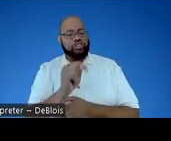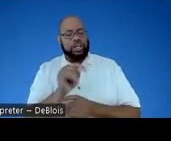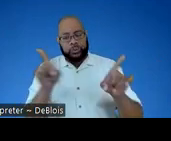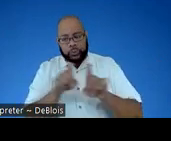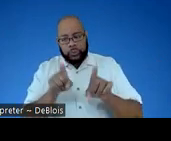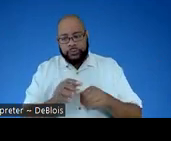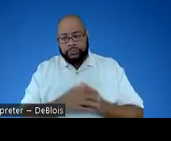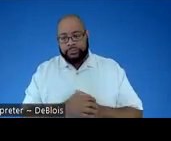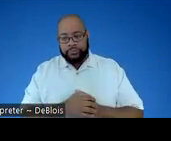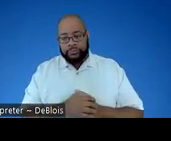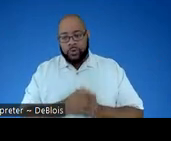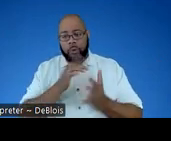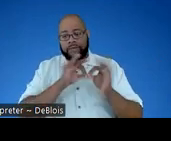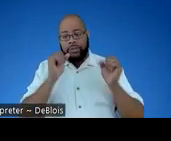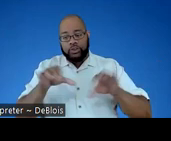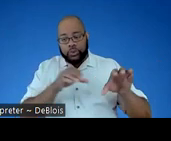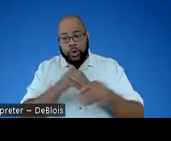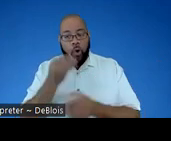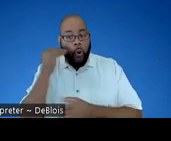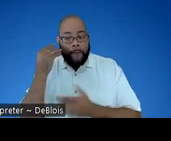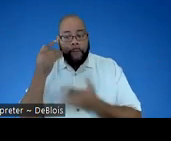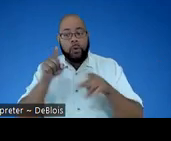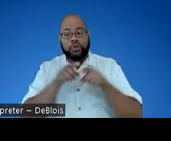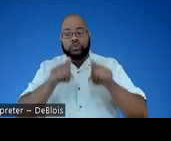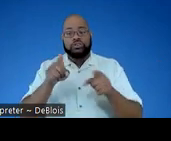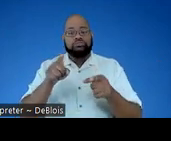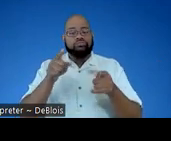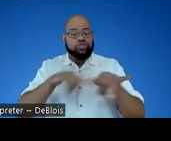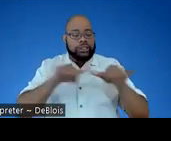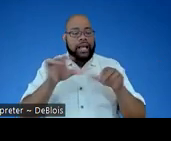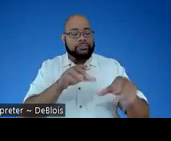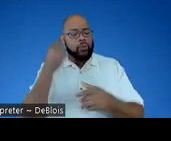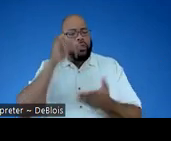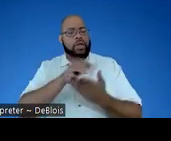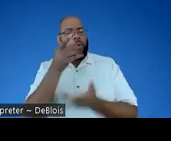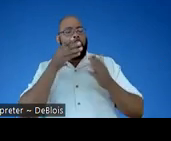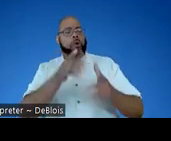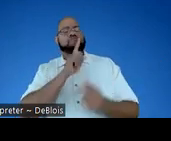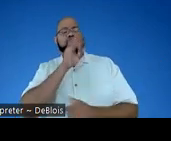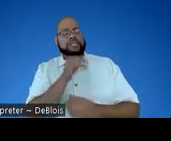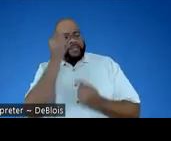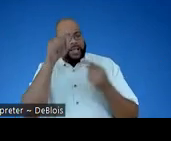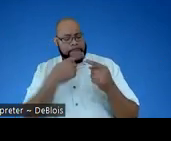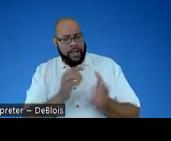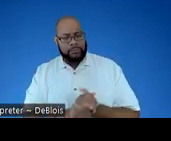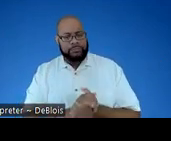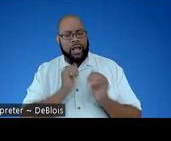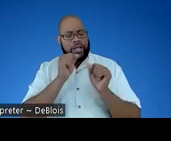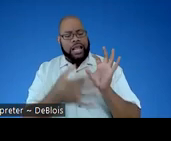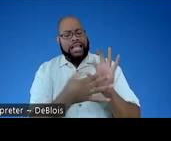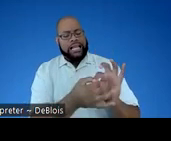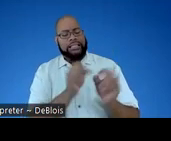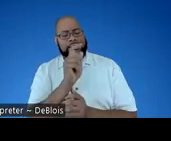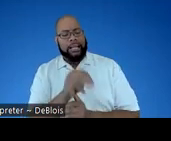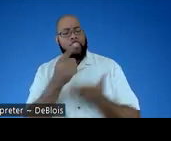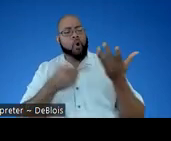on what families can do at home also during their routines and activities. But we thought this was one way to really think about how can you connect STEM